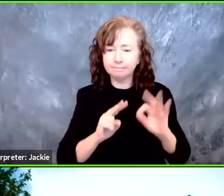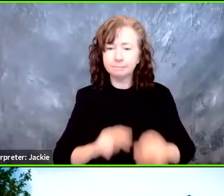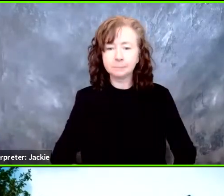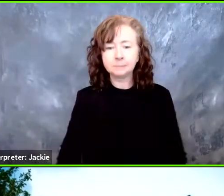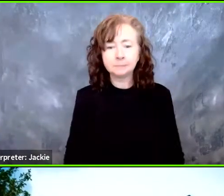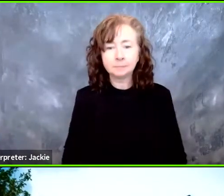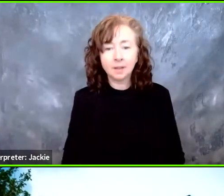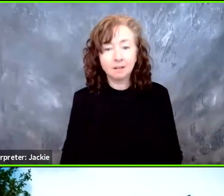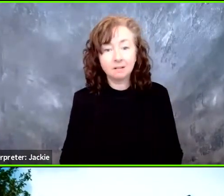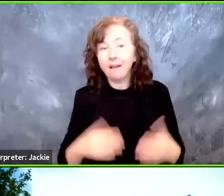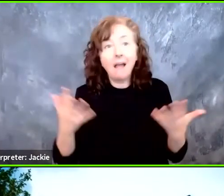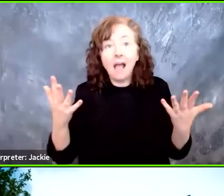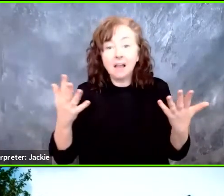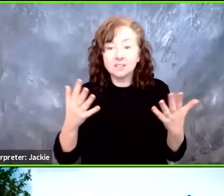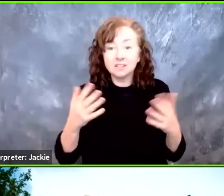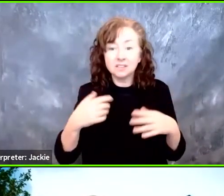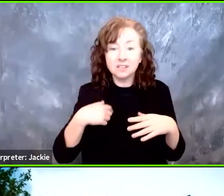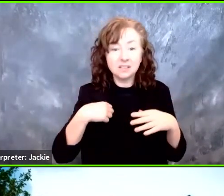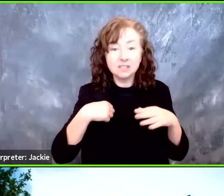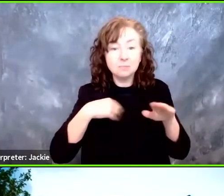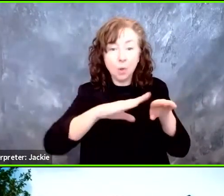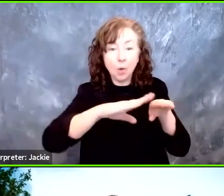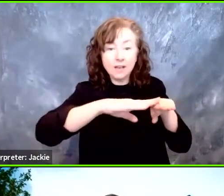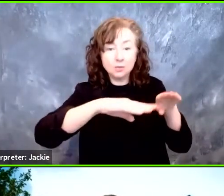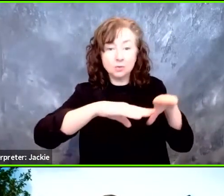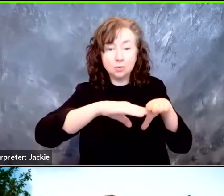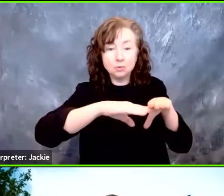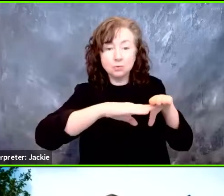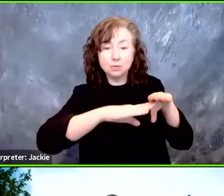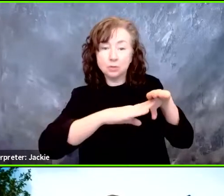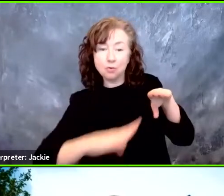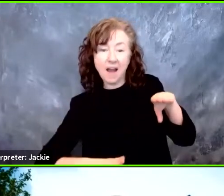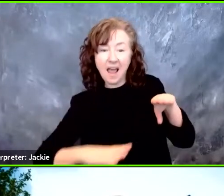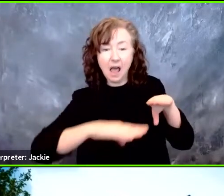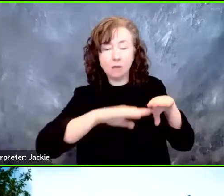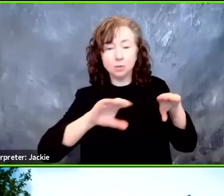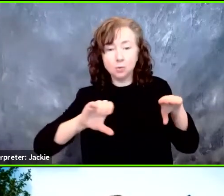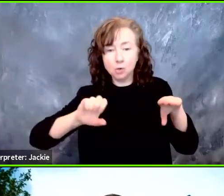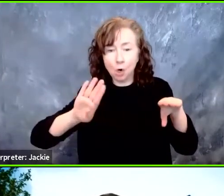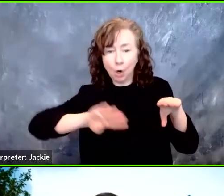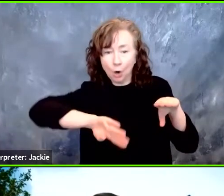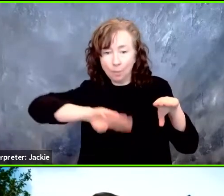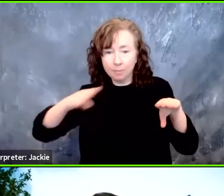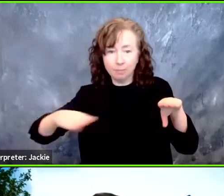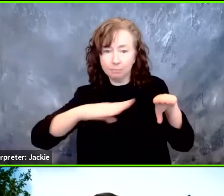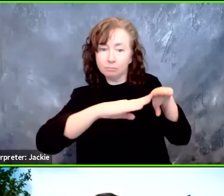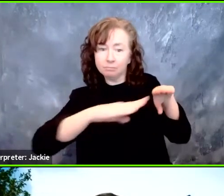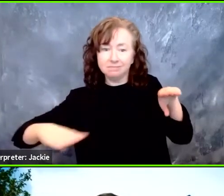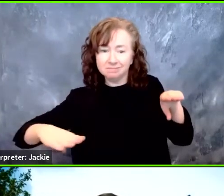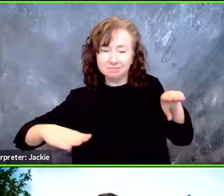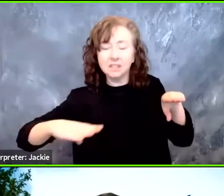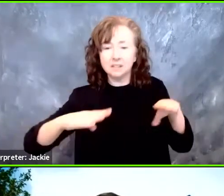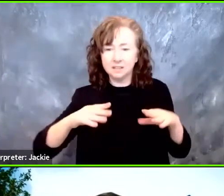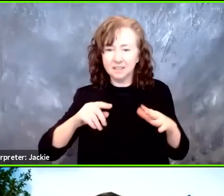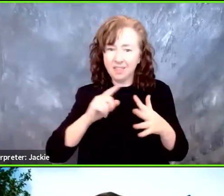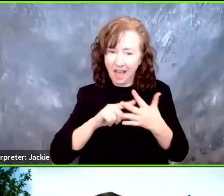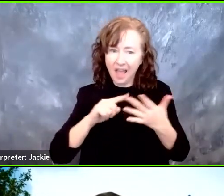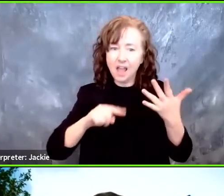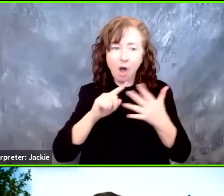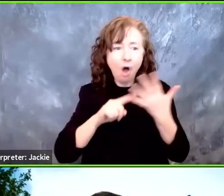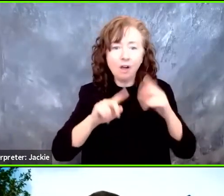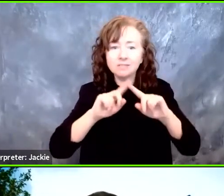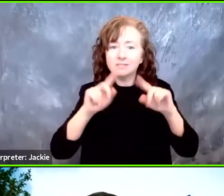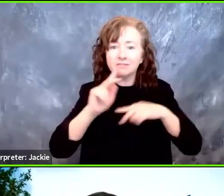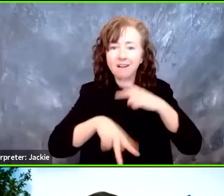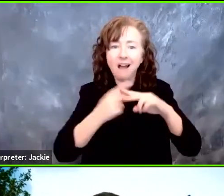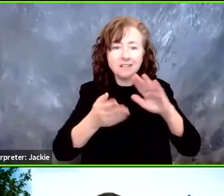You know, deploying to ground, deploying to curb, I mean, those are operational parameters that, you know, I'm assuming